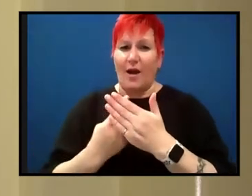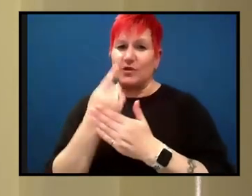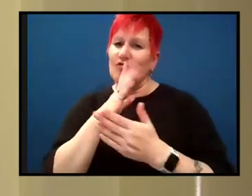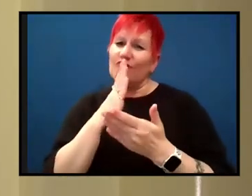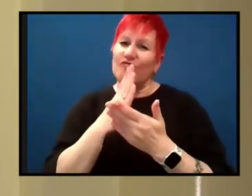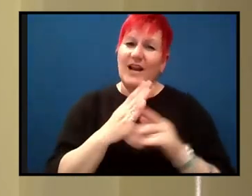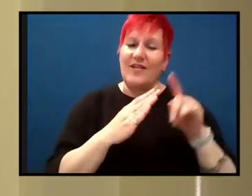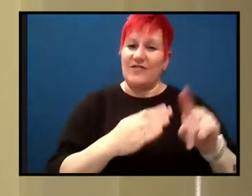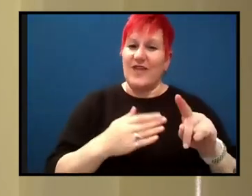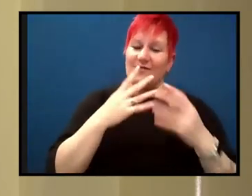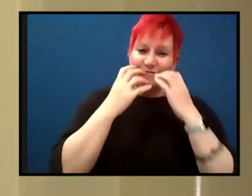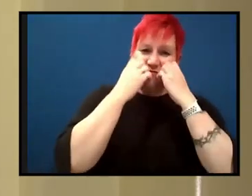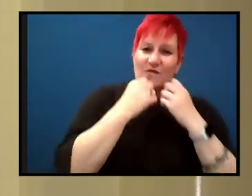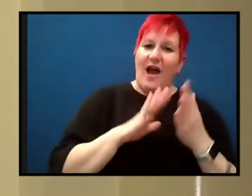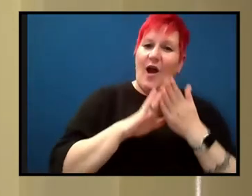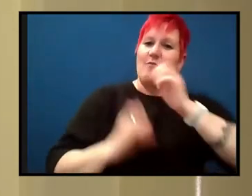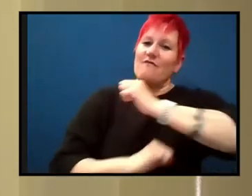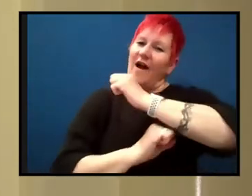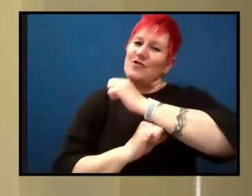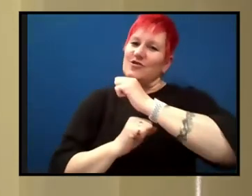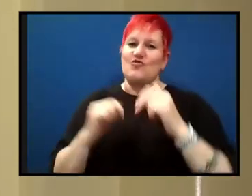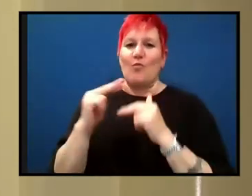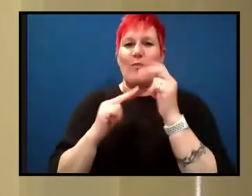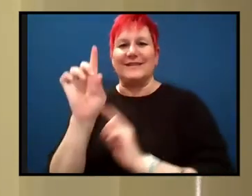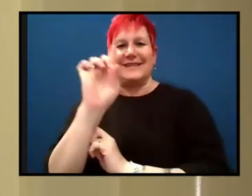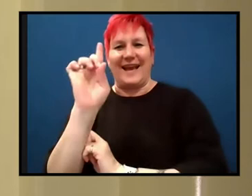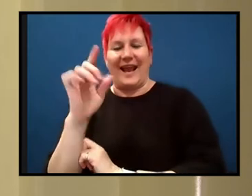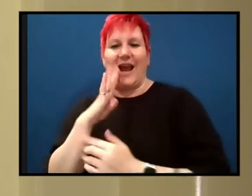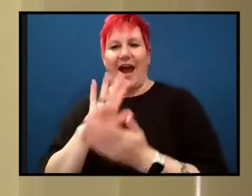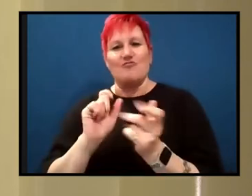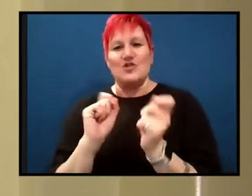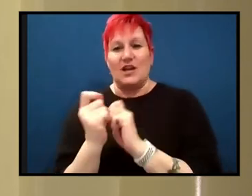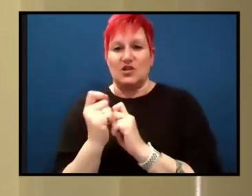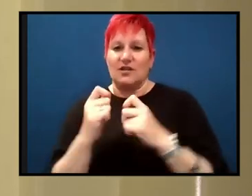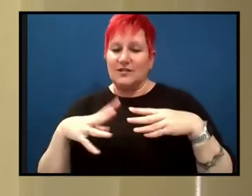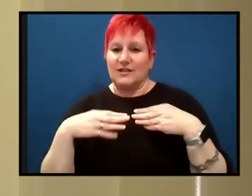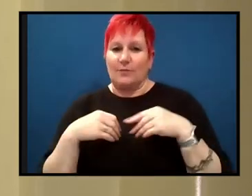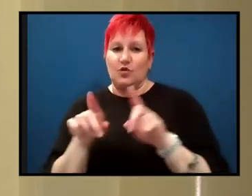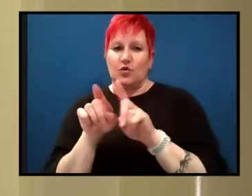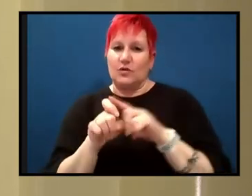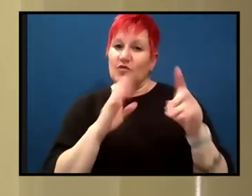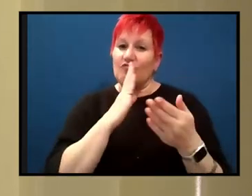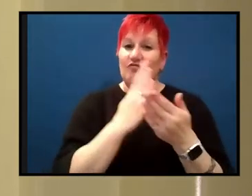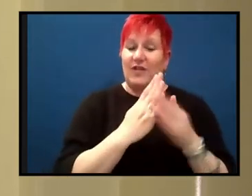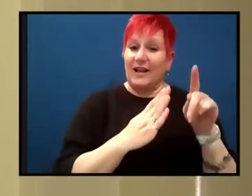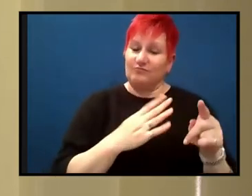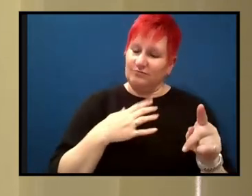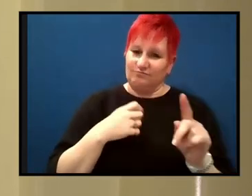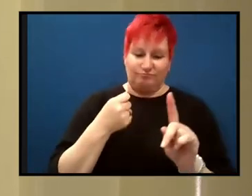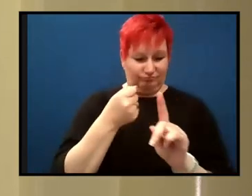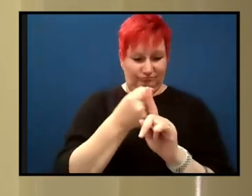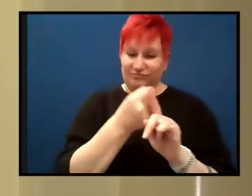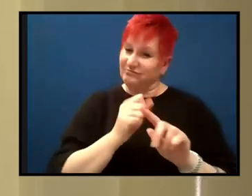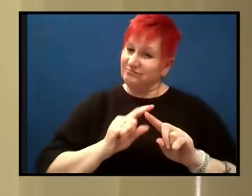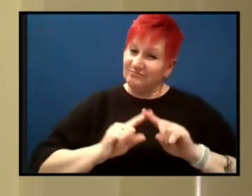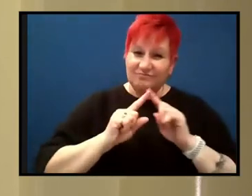and, and, largely also because of the evidence, because it, there were such striking kind of technological innovations that brought about,